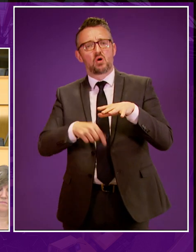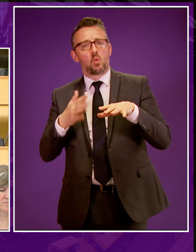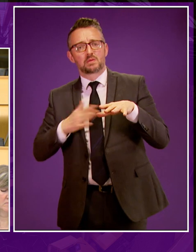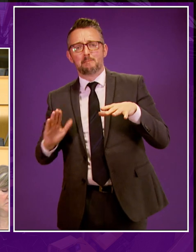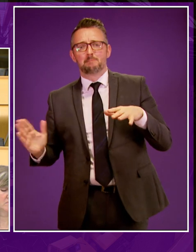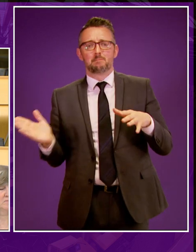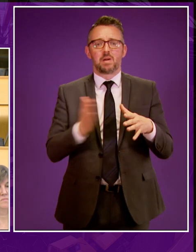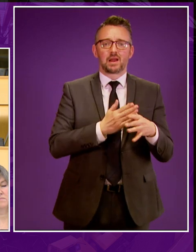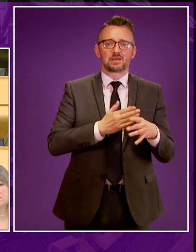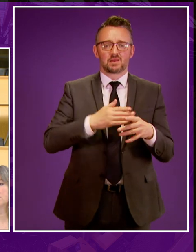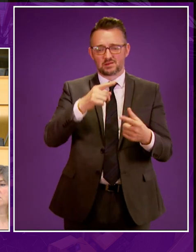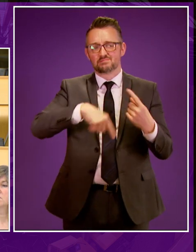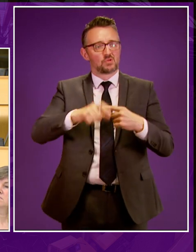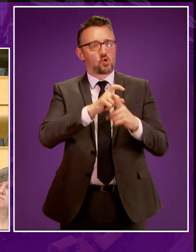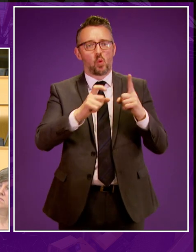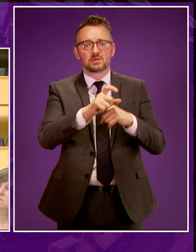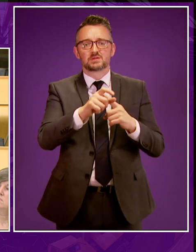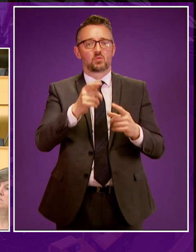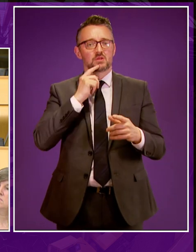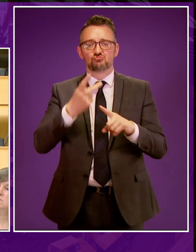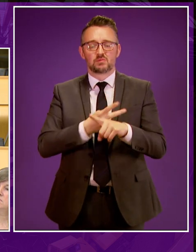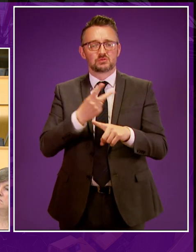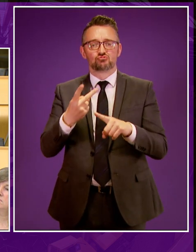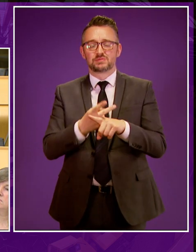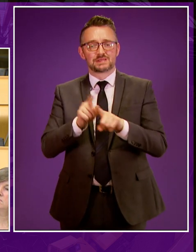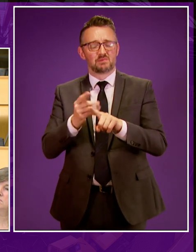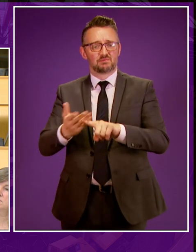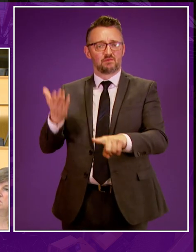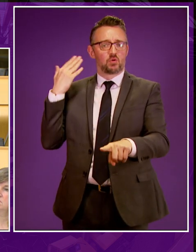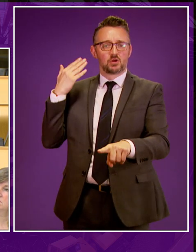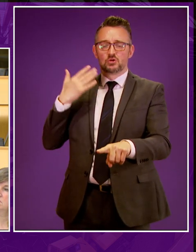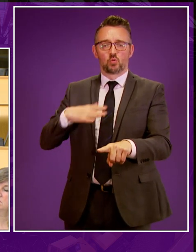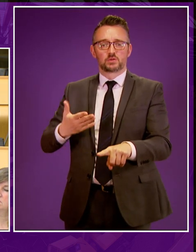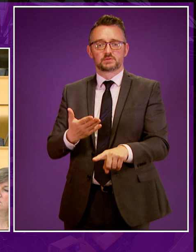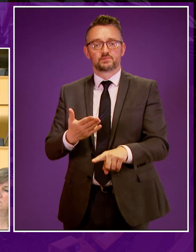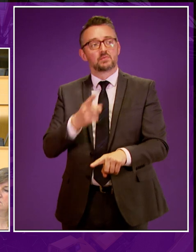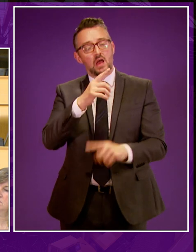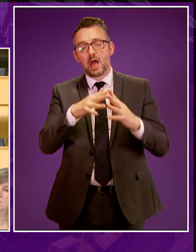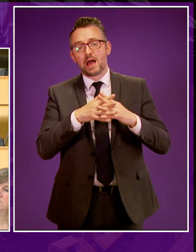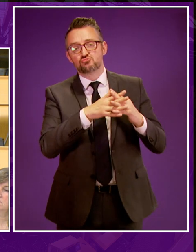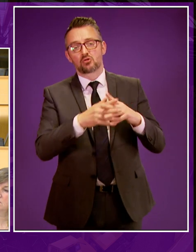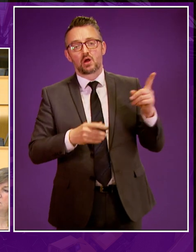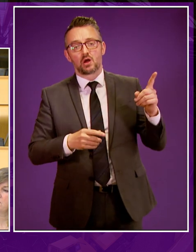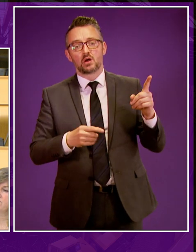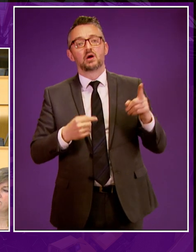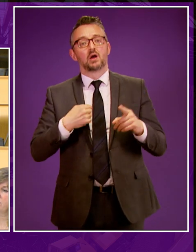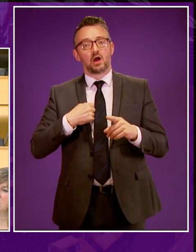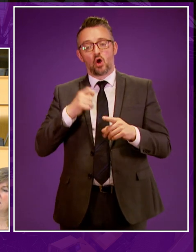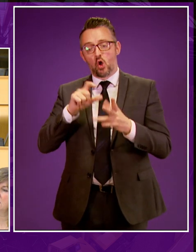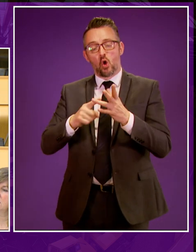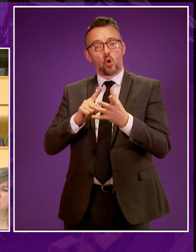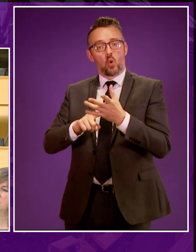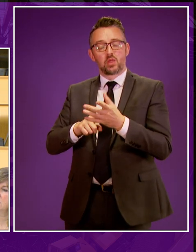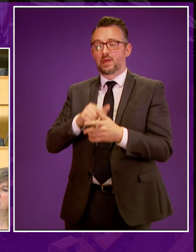communities and lick the plate over and over again. And unlike the US, we've already shut down our